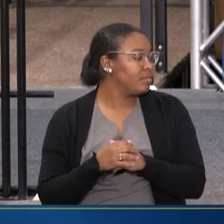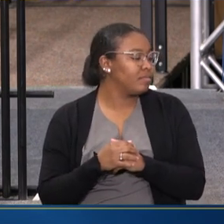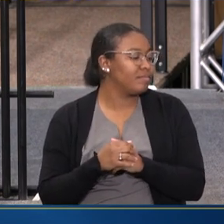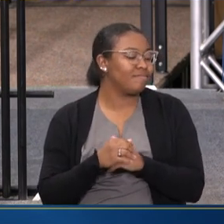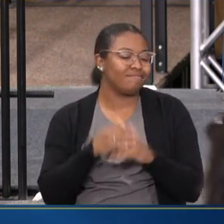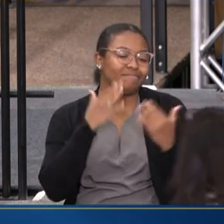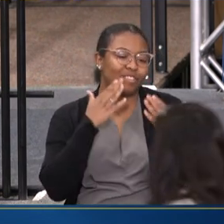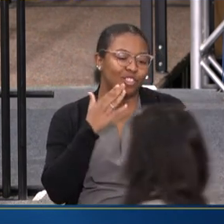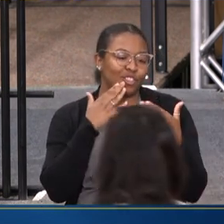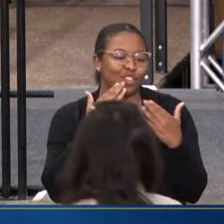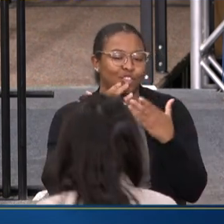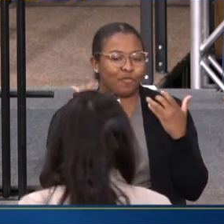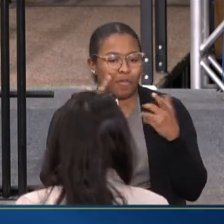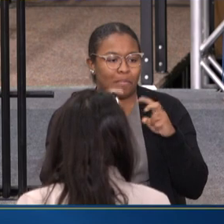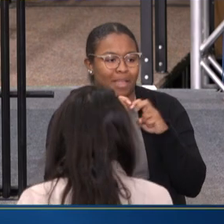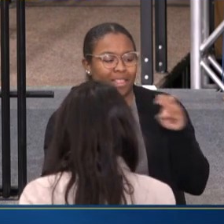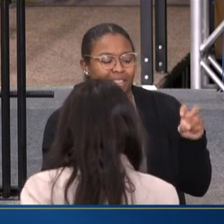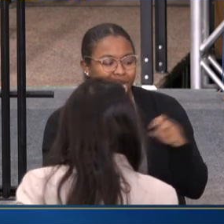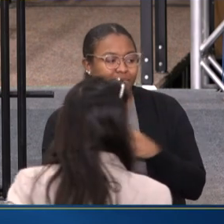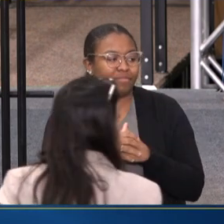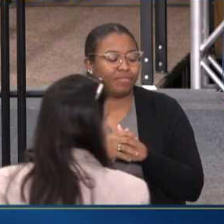Thank you so much to our panelists.